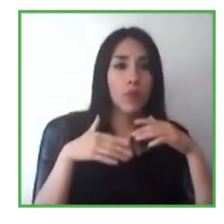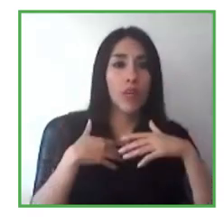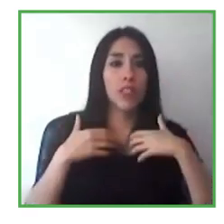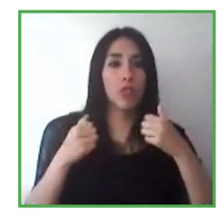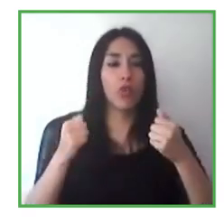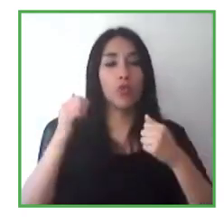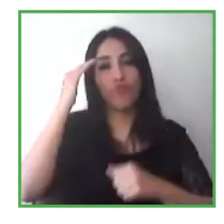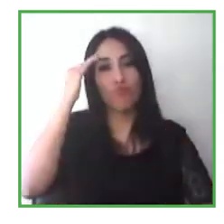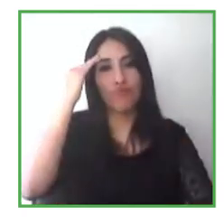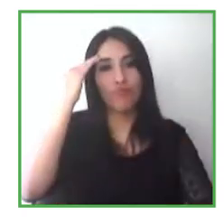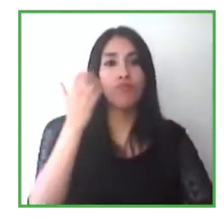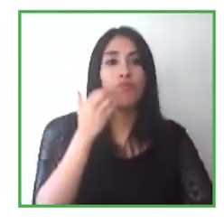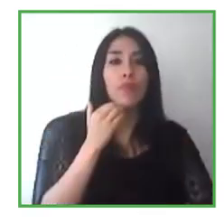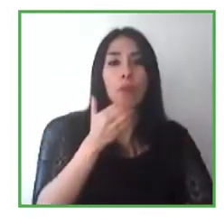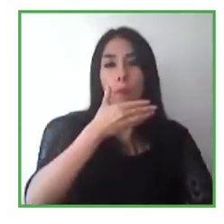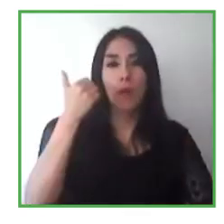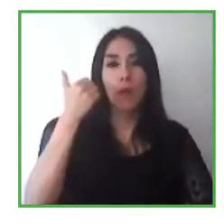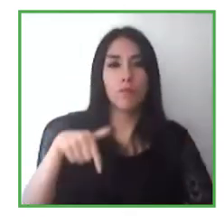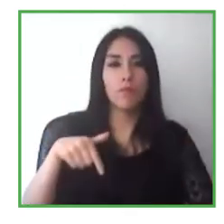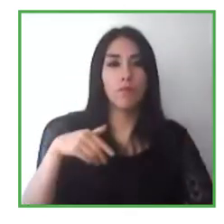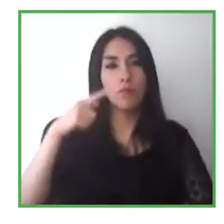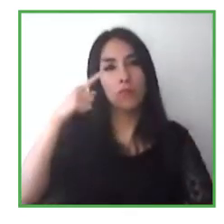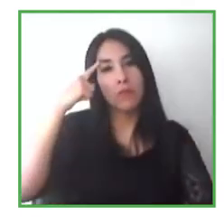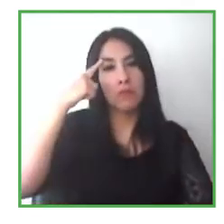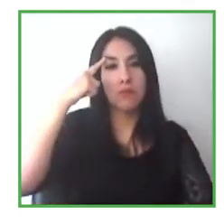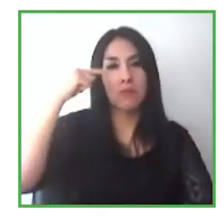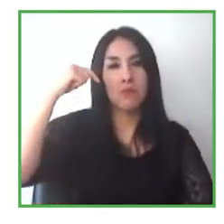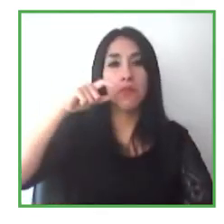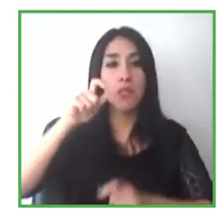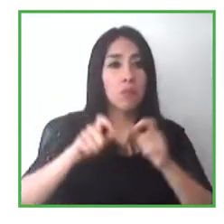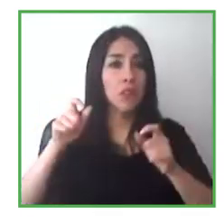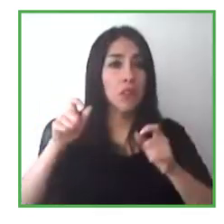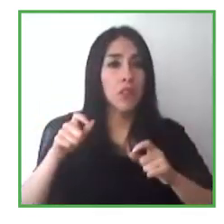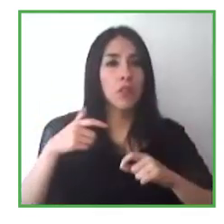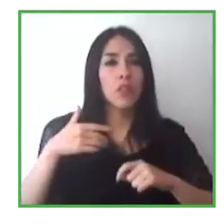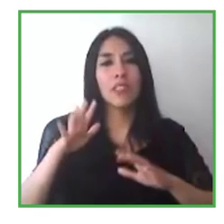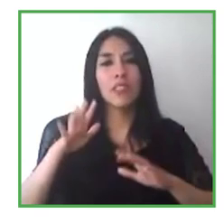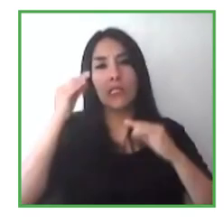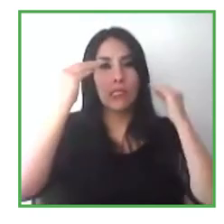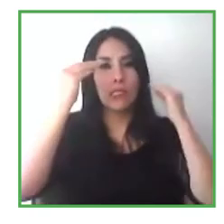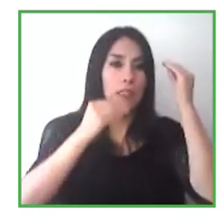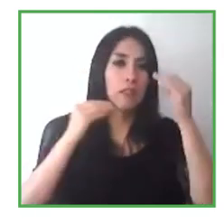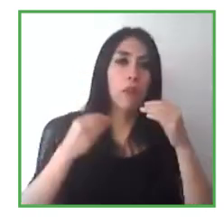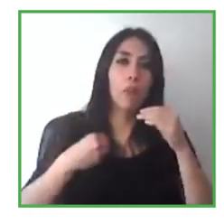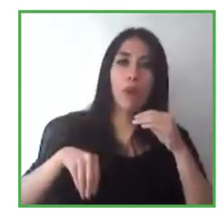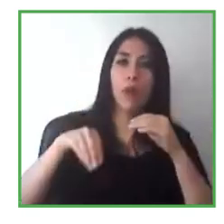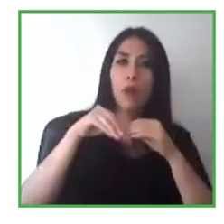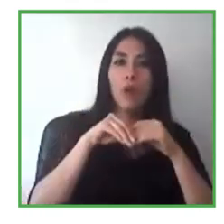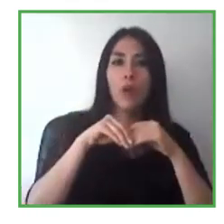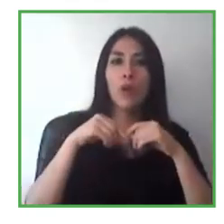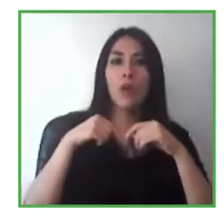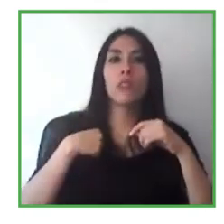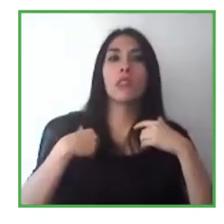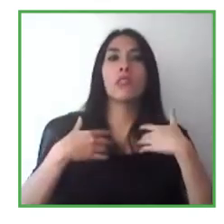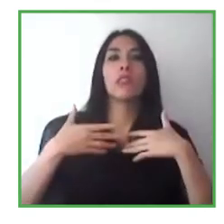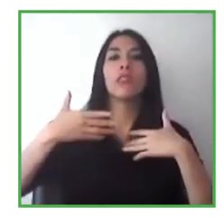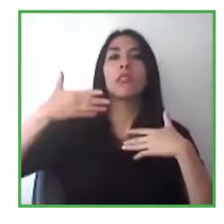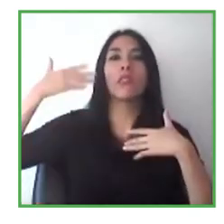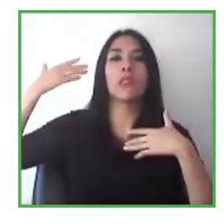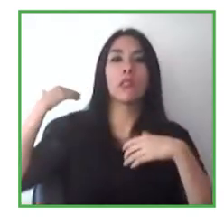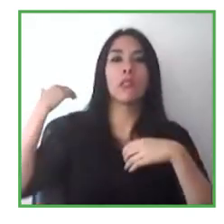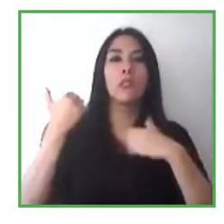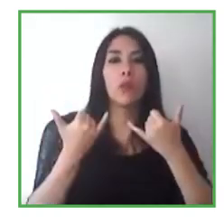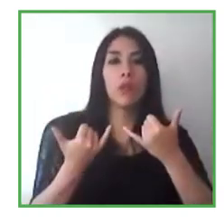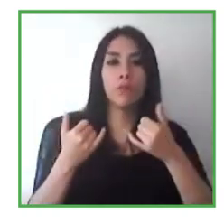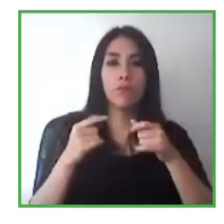what they've gone through in the last year. So the notion of really sort of, you know, helping others kind of get a